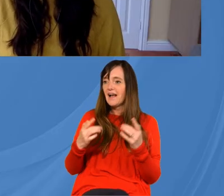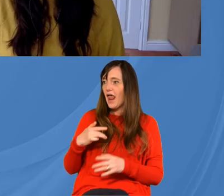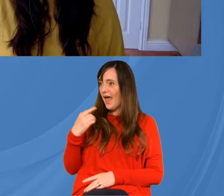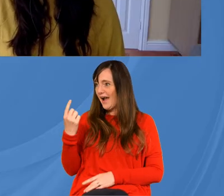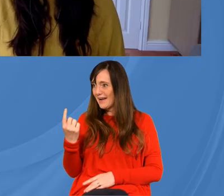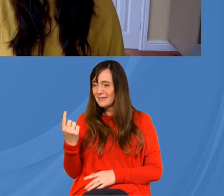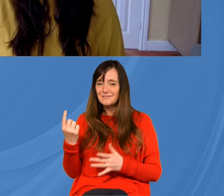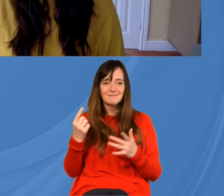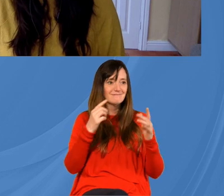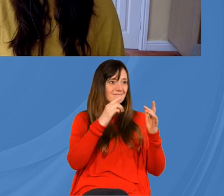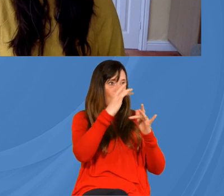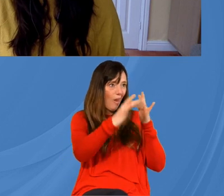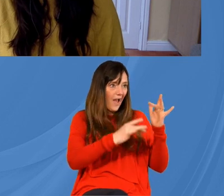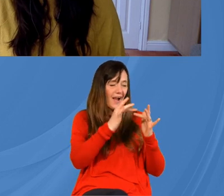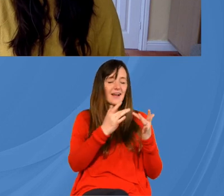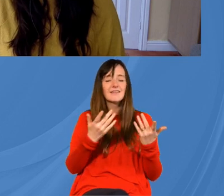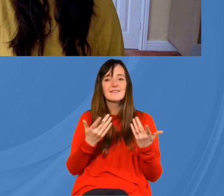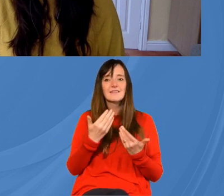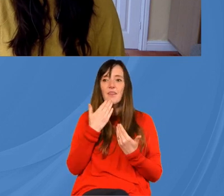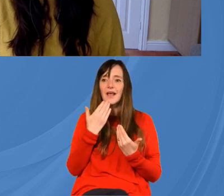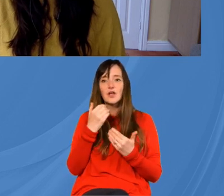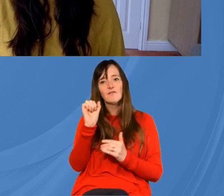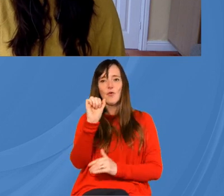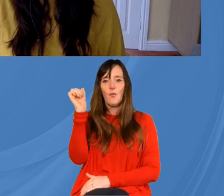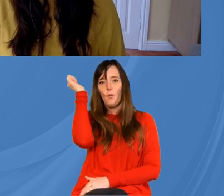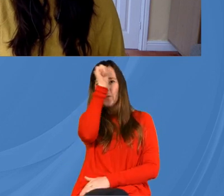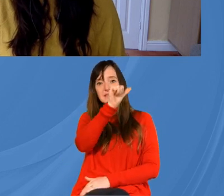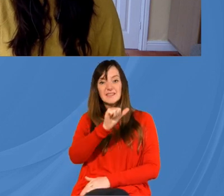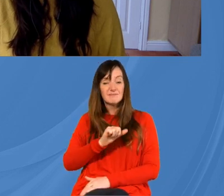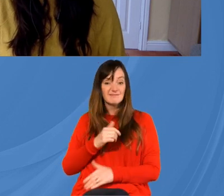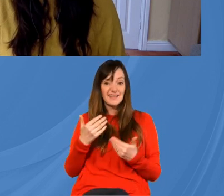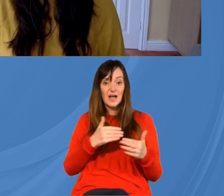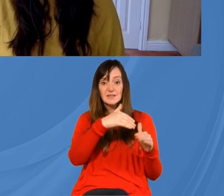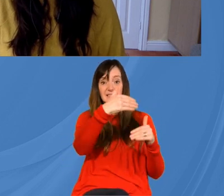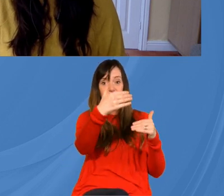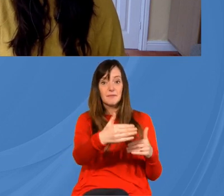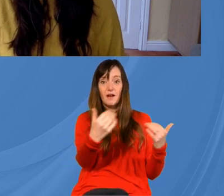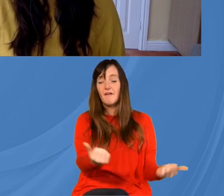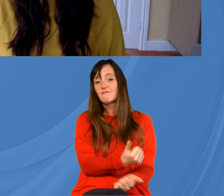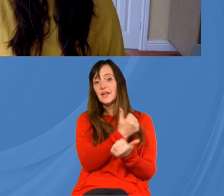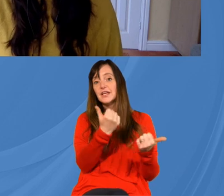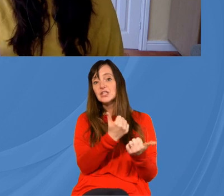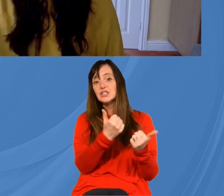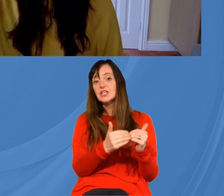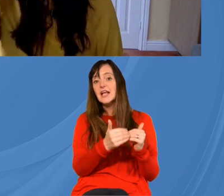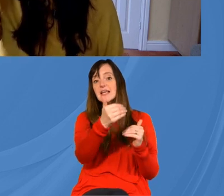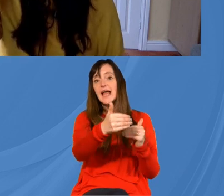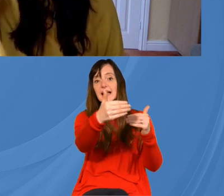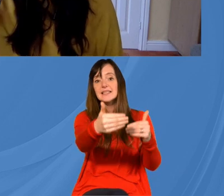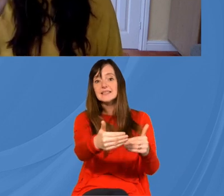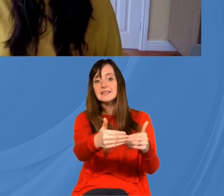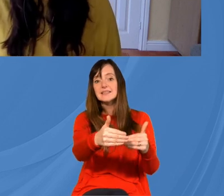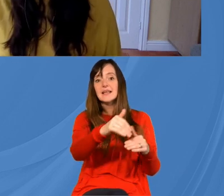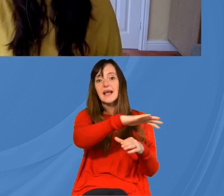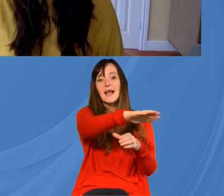and thanks for all of your wise wisdom that you've given us this is the end of our seminar now for today and next we've got count everyone in with